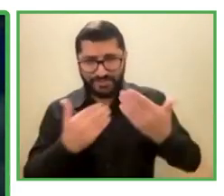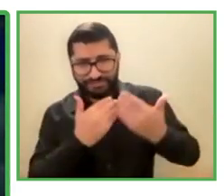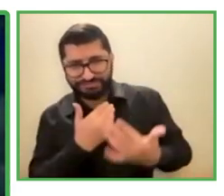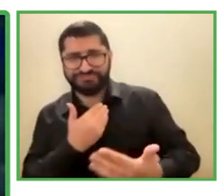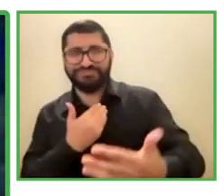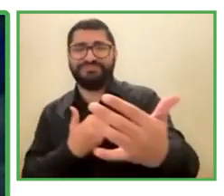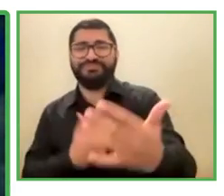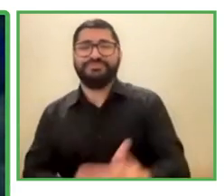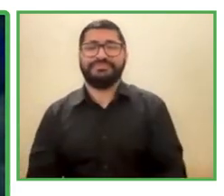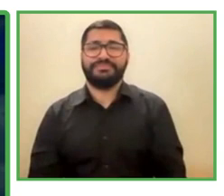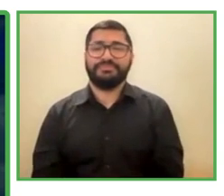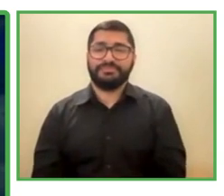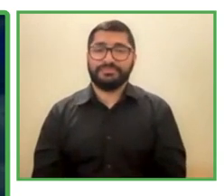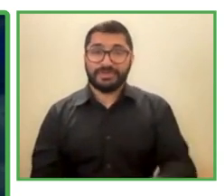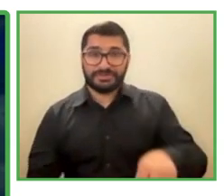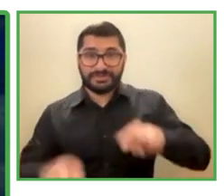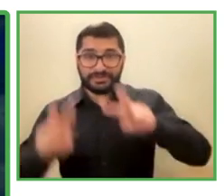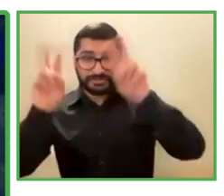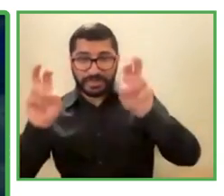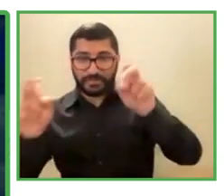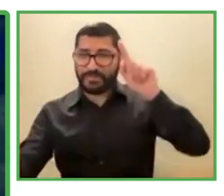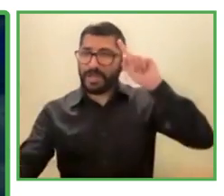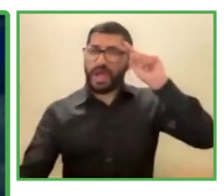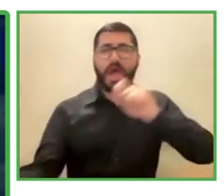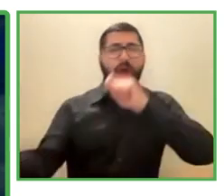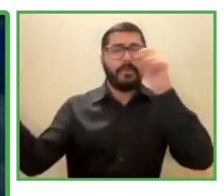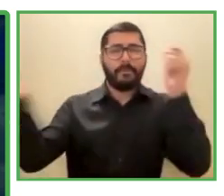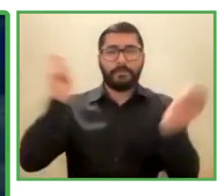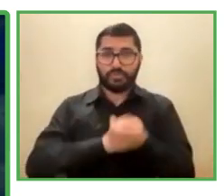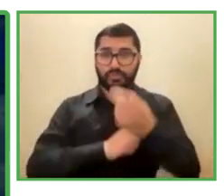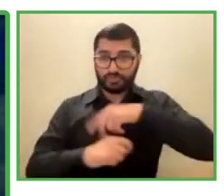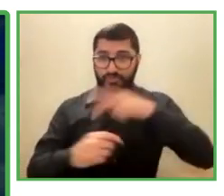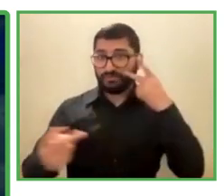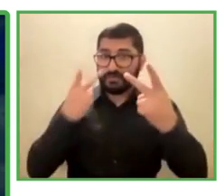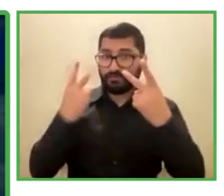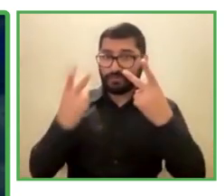But the biggest change that we've seen and that we have learned